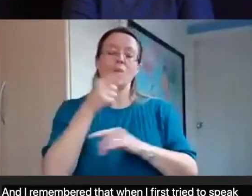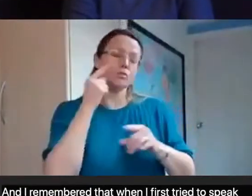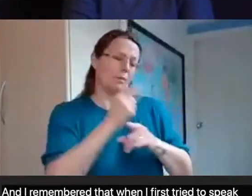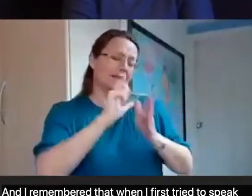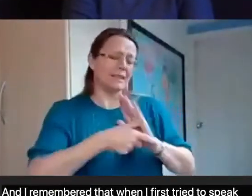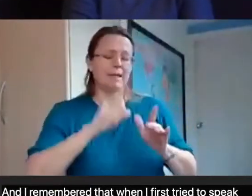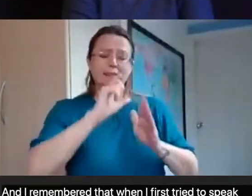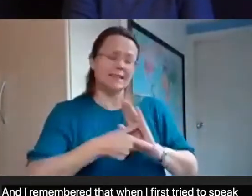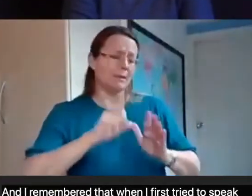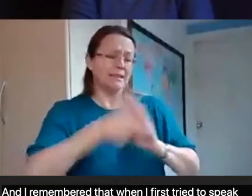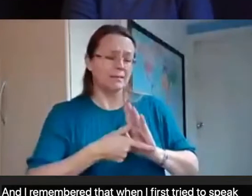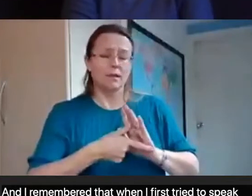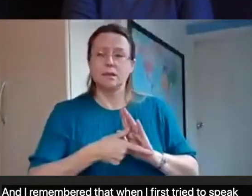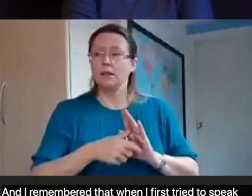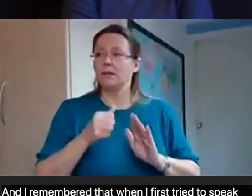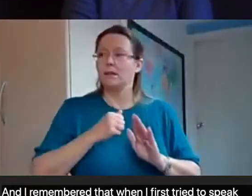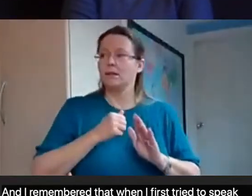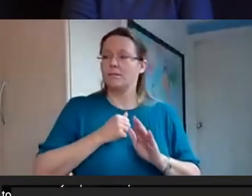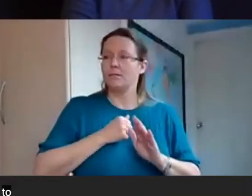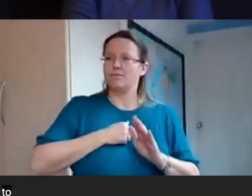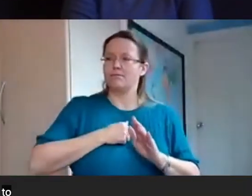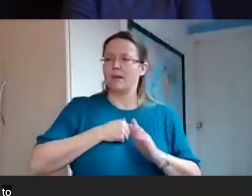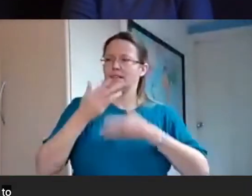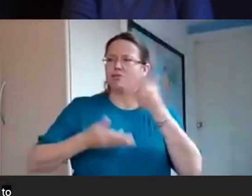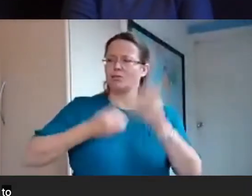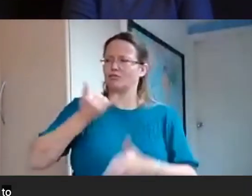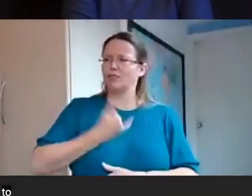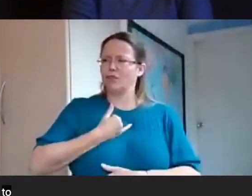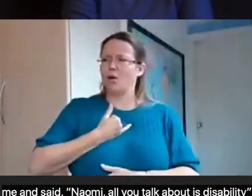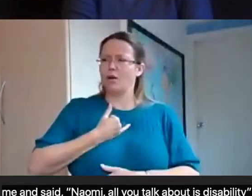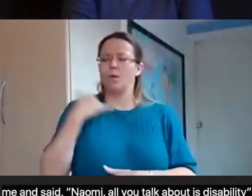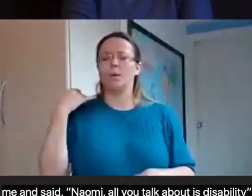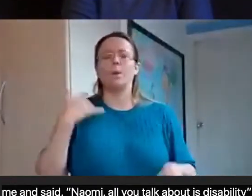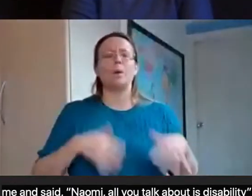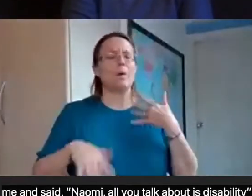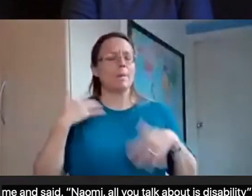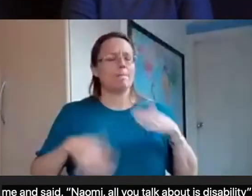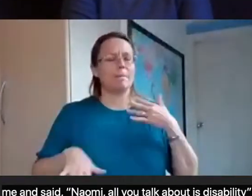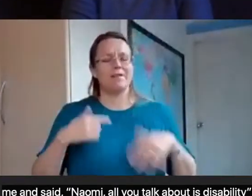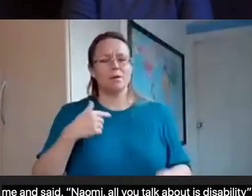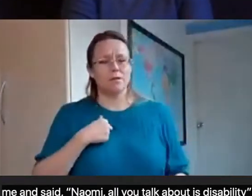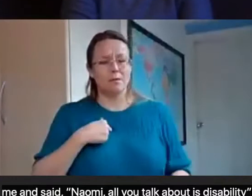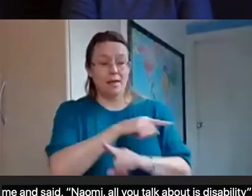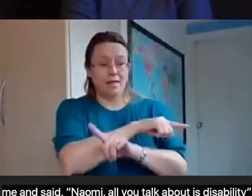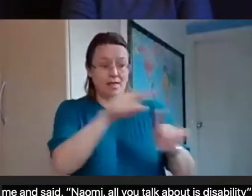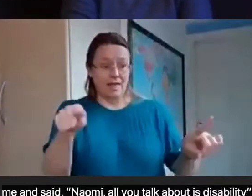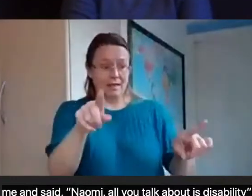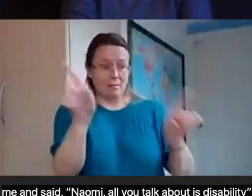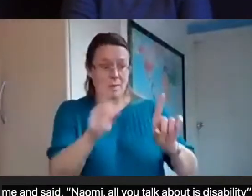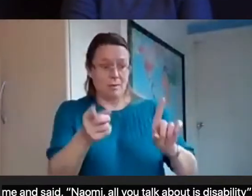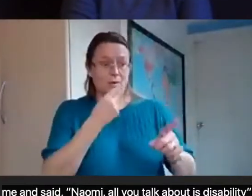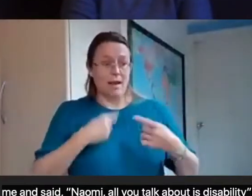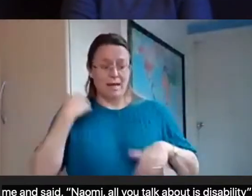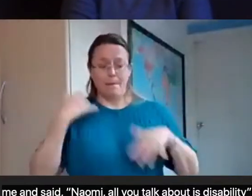disability. I was telling that story was wrong. And it was really painful to hear the stories of disabled people of God. And I ran